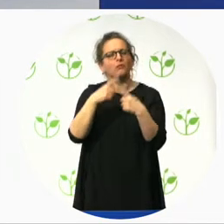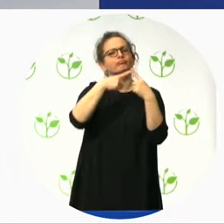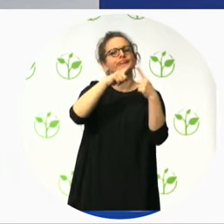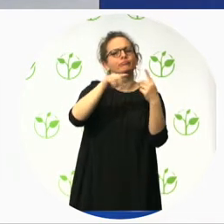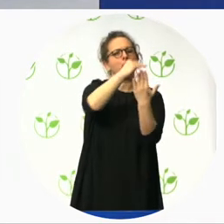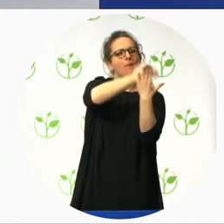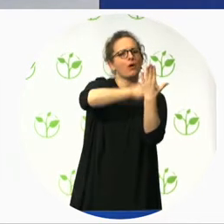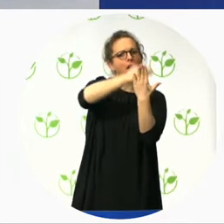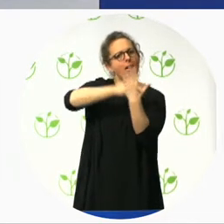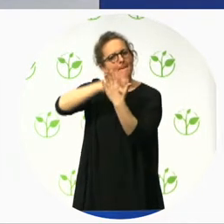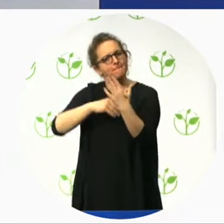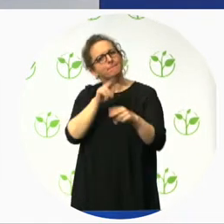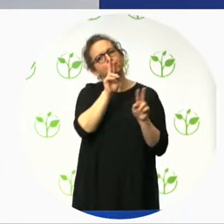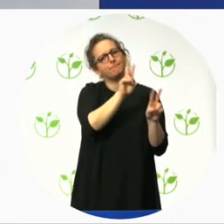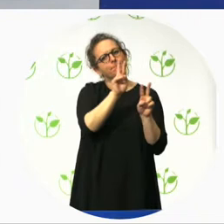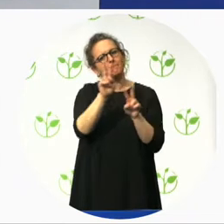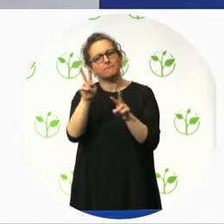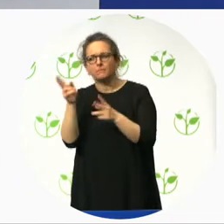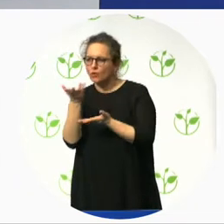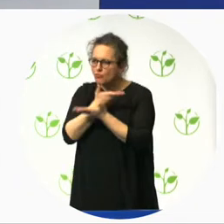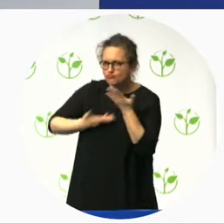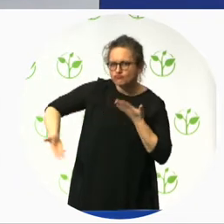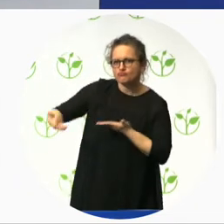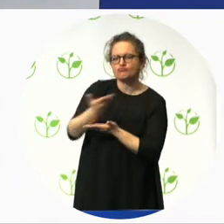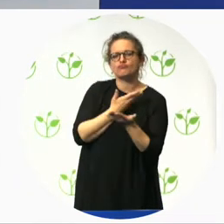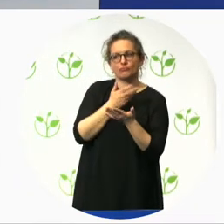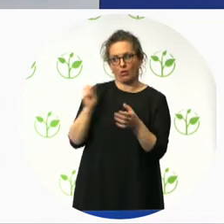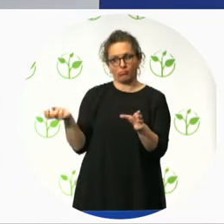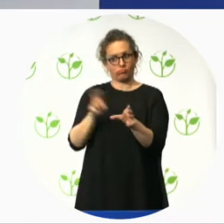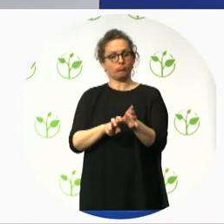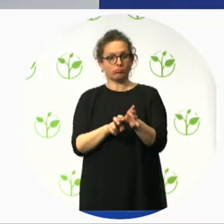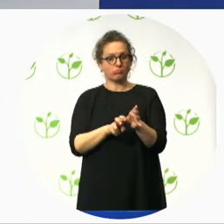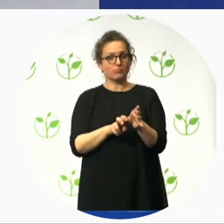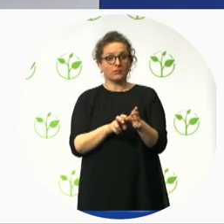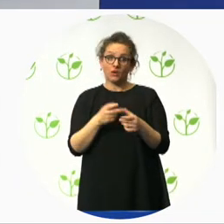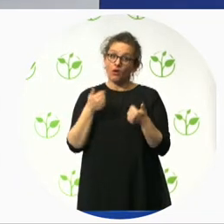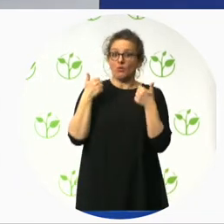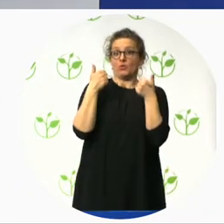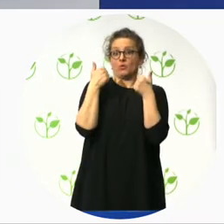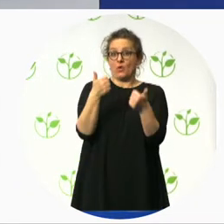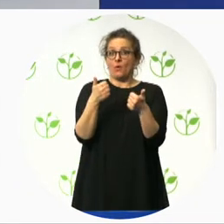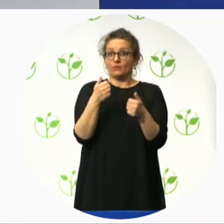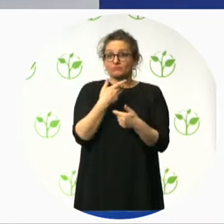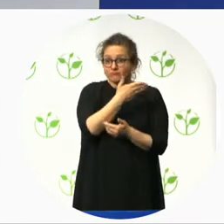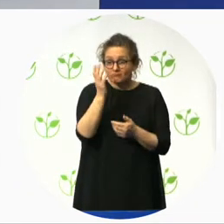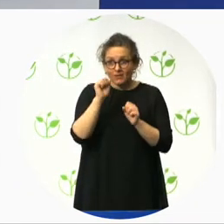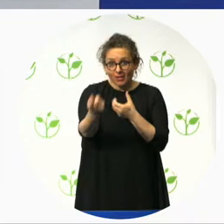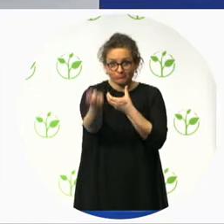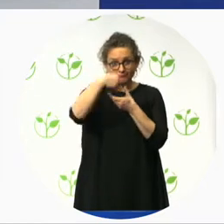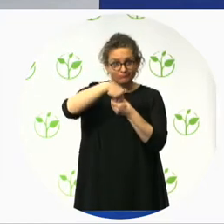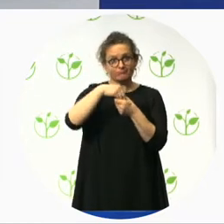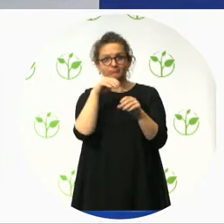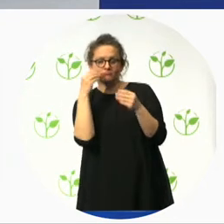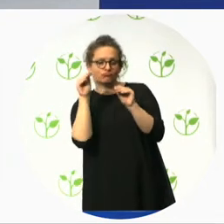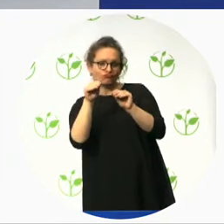you further and as a perhaps final final note there is still a few